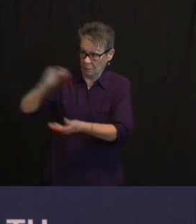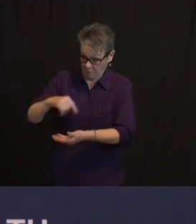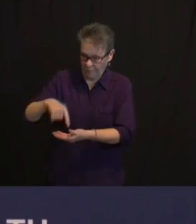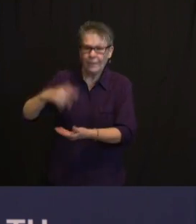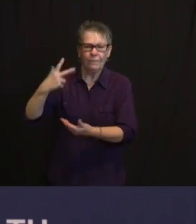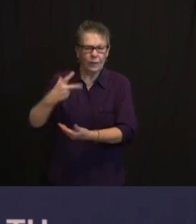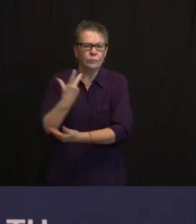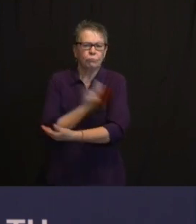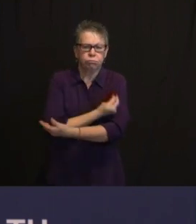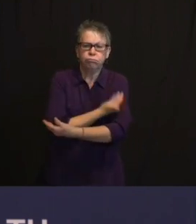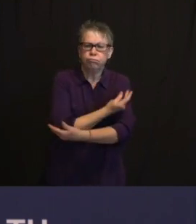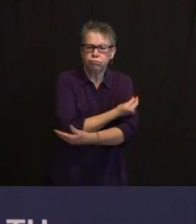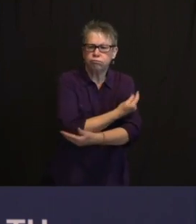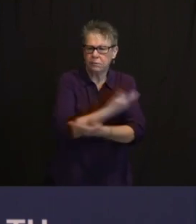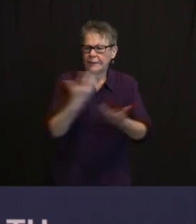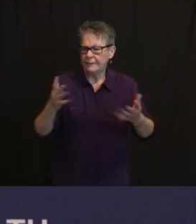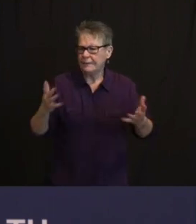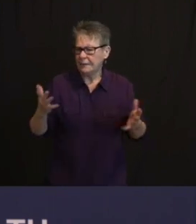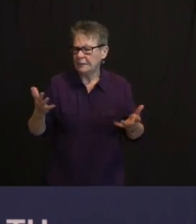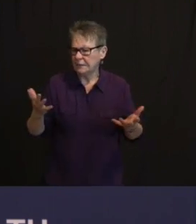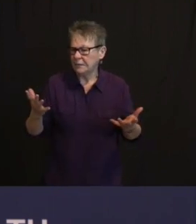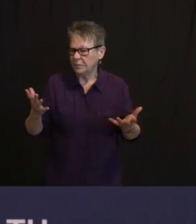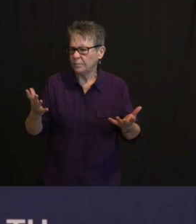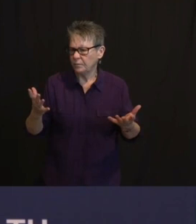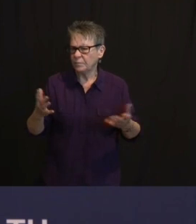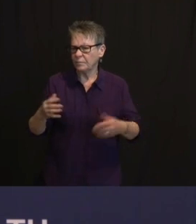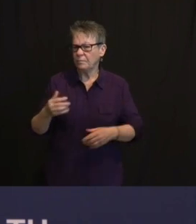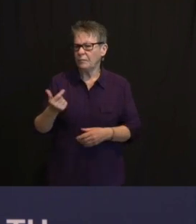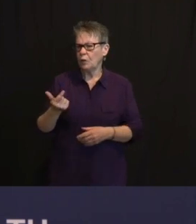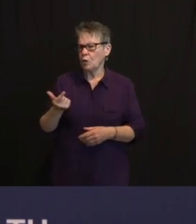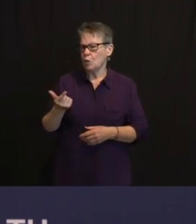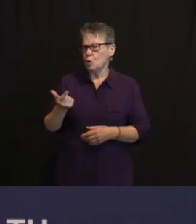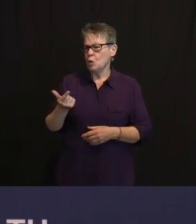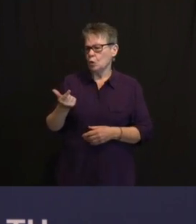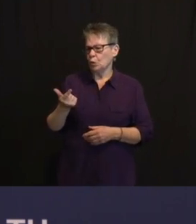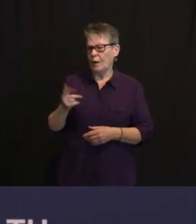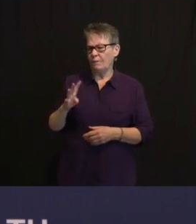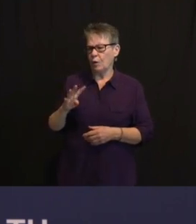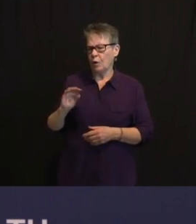YORK HAD APOLOGIZED FOR SAYING INSENSITIVE THINGS TO SOME OF HIS COLLEAGUES.